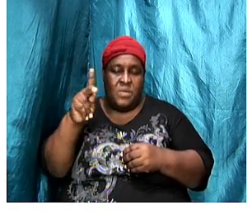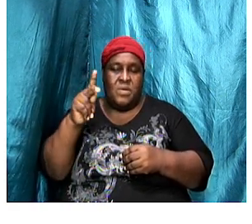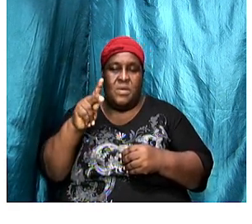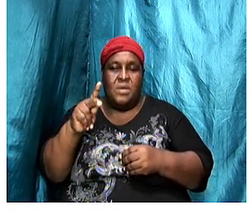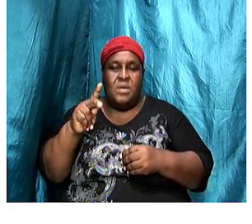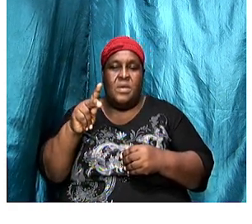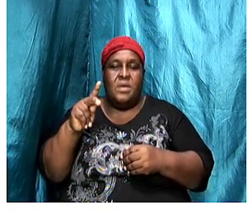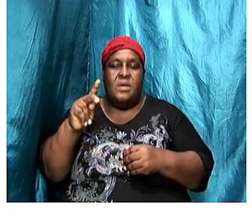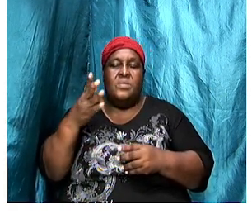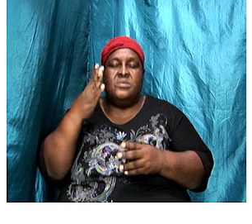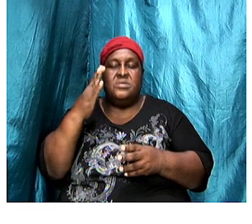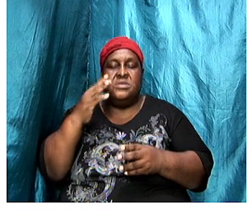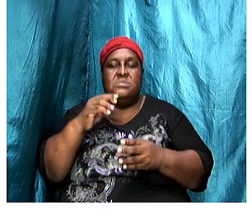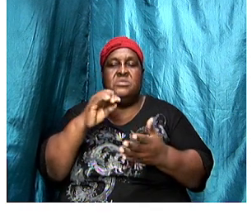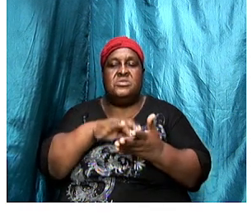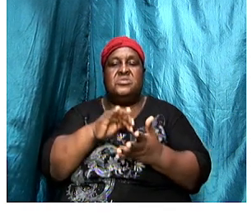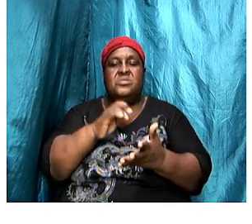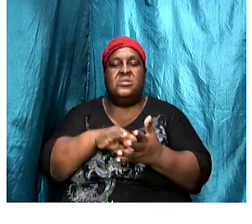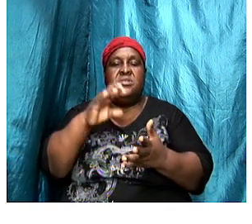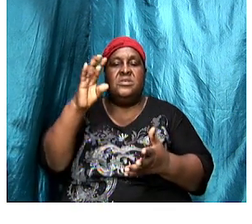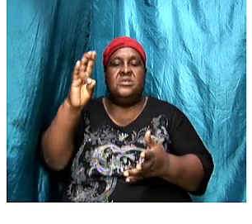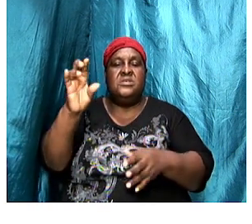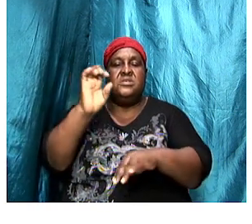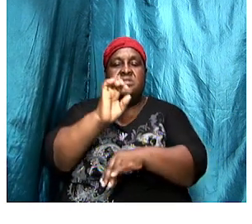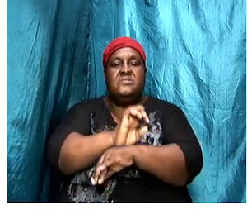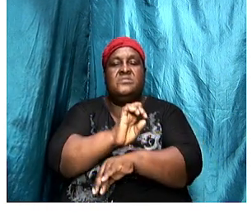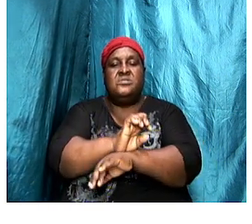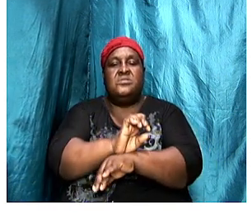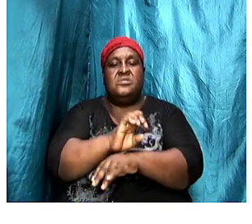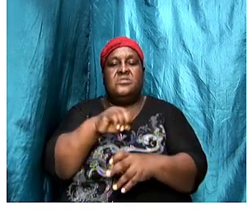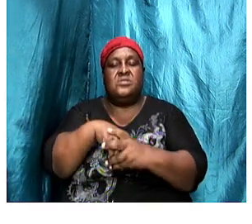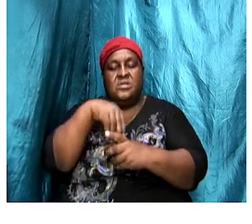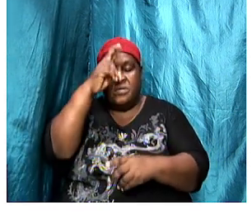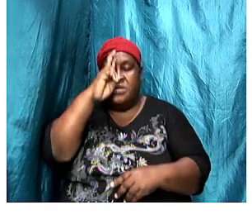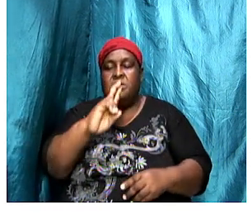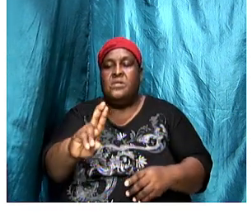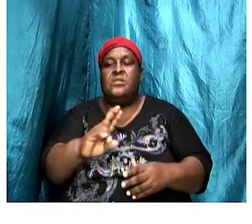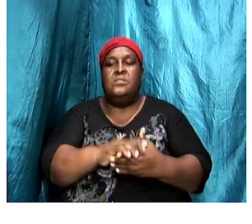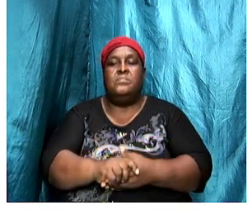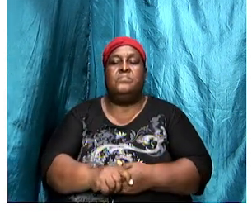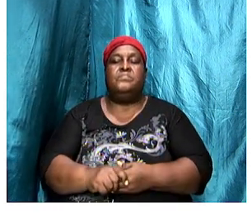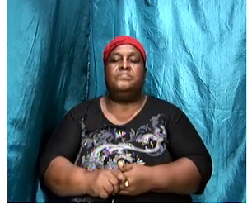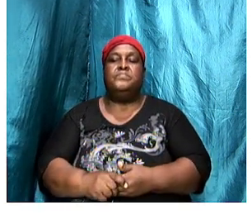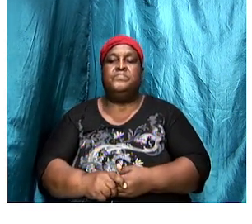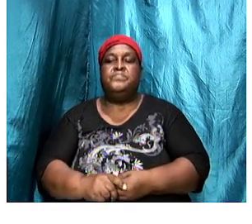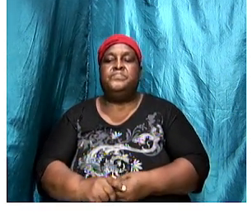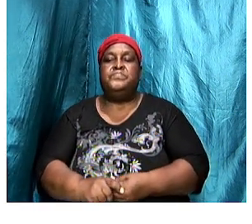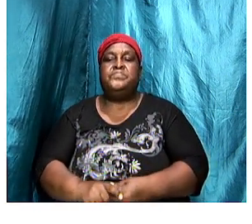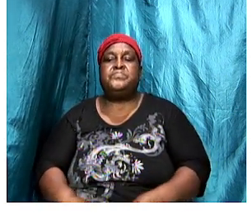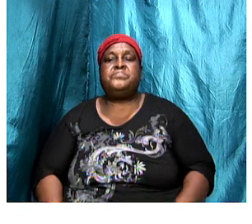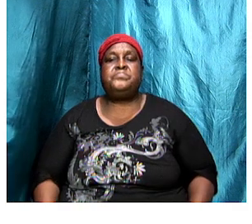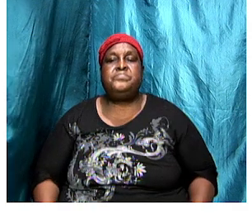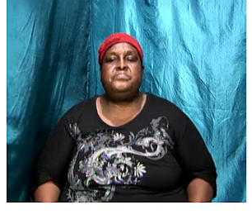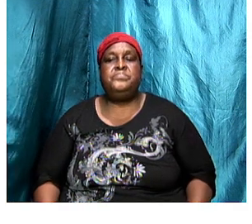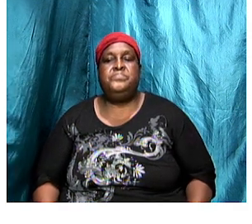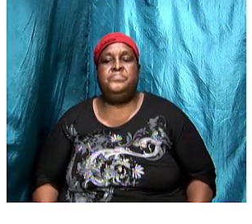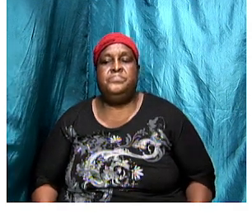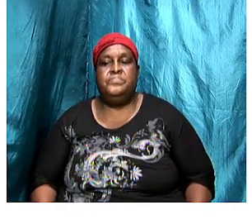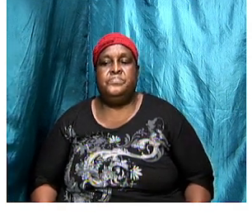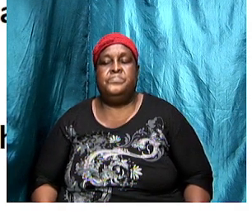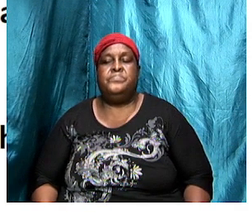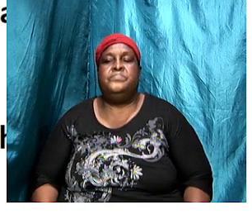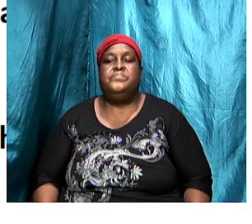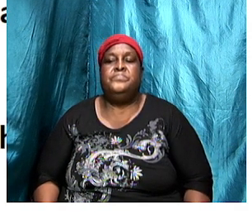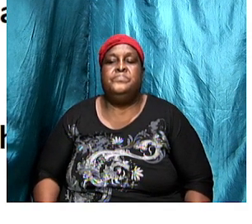seven churches in Revelation. So let us move over now and we are going to give an